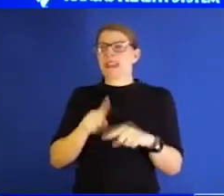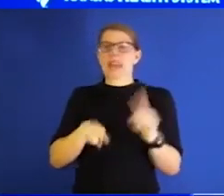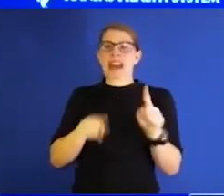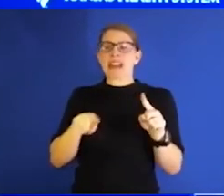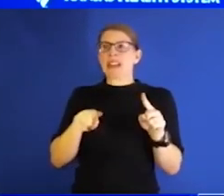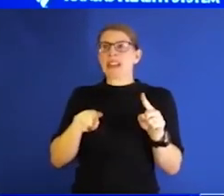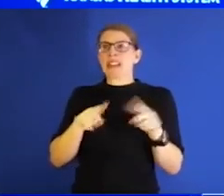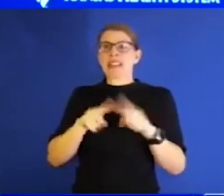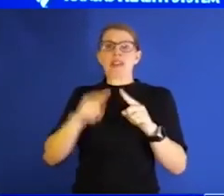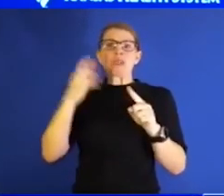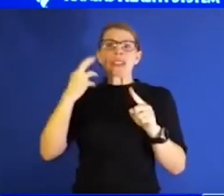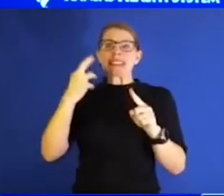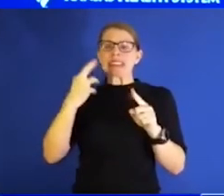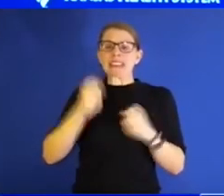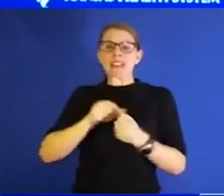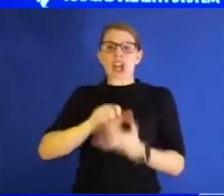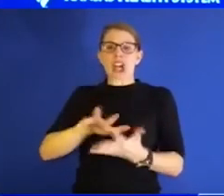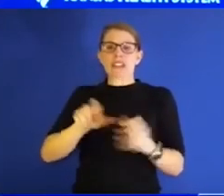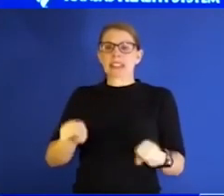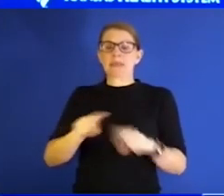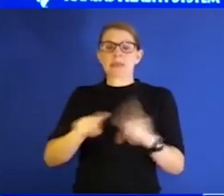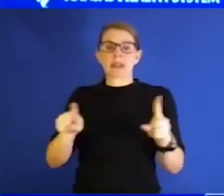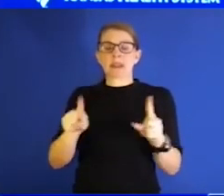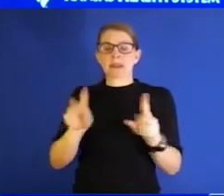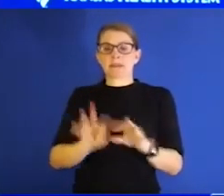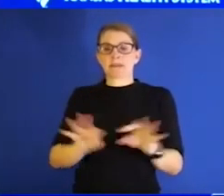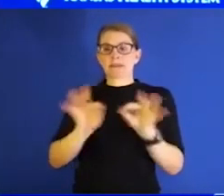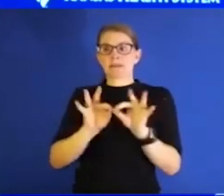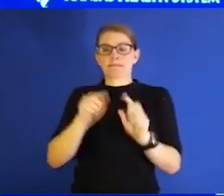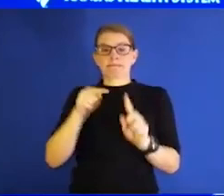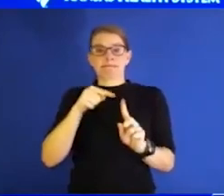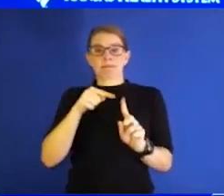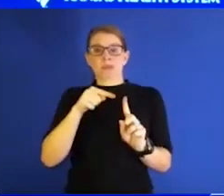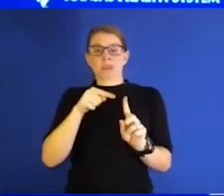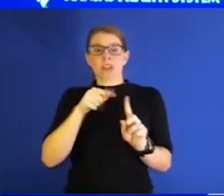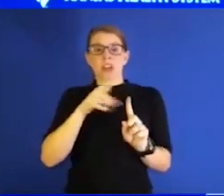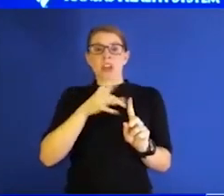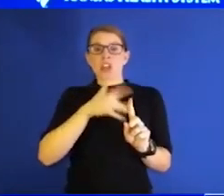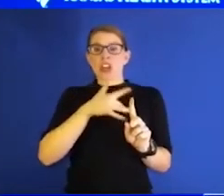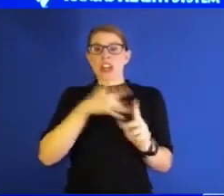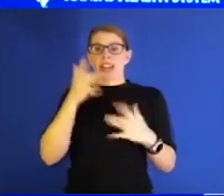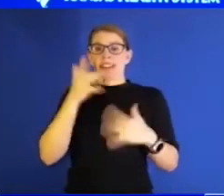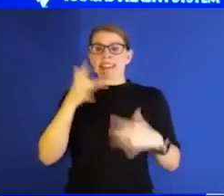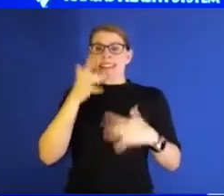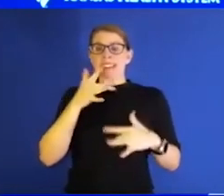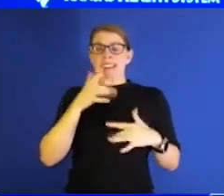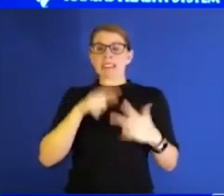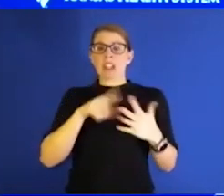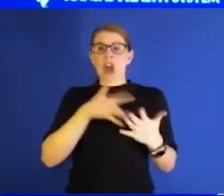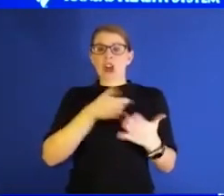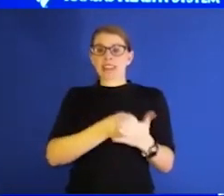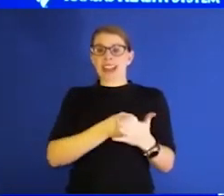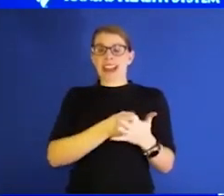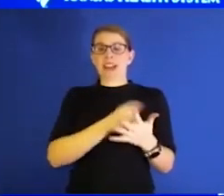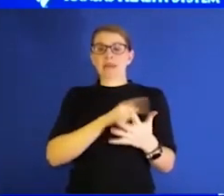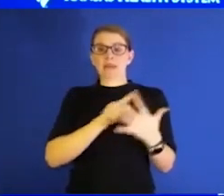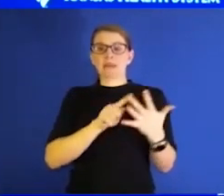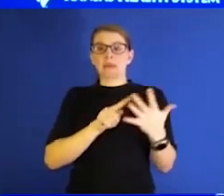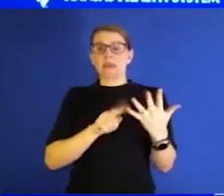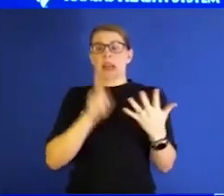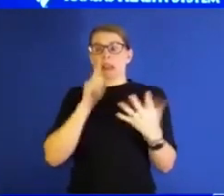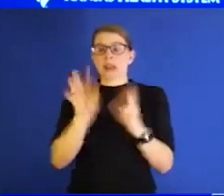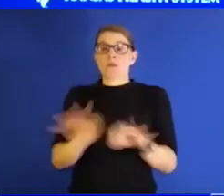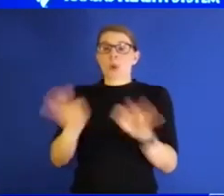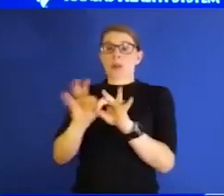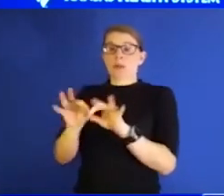the most important, we are going to be concerned about, you know, cardiac disease, heart attack, things like that. So I think it's important to discuss